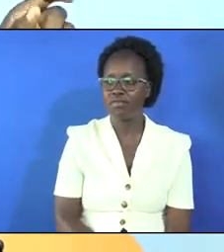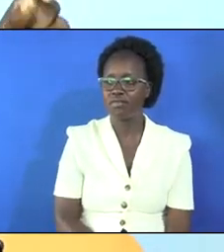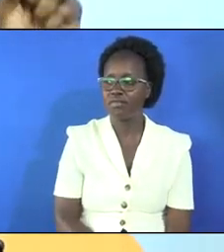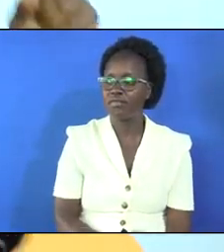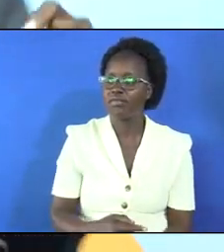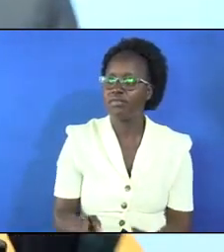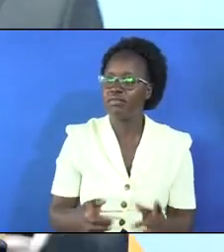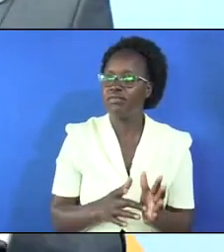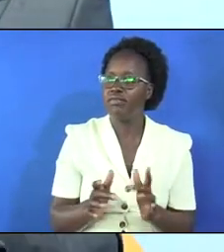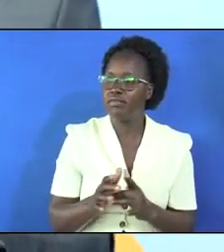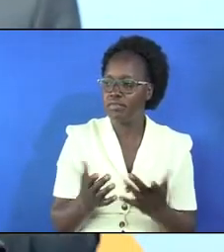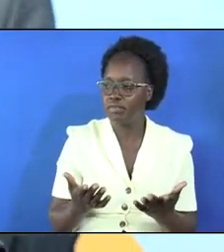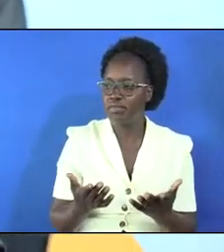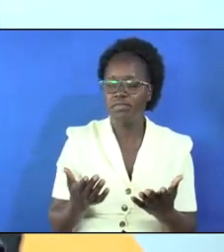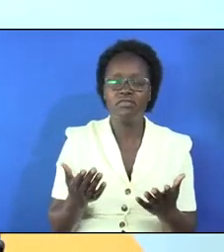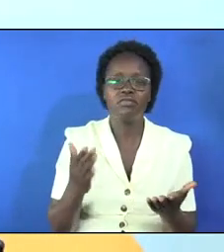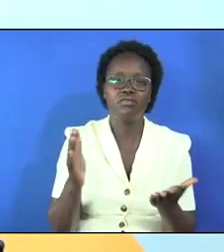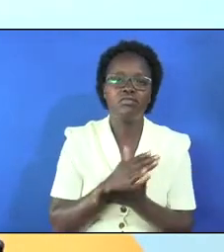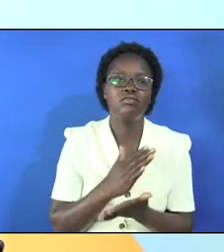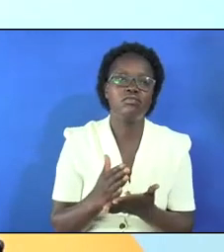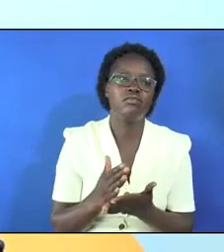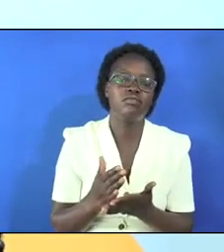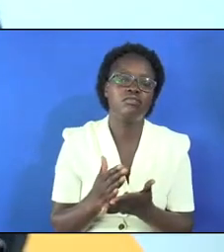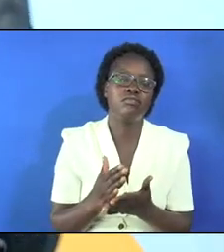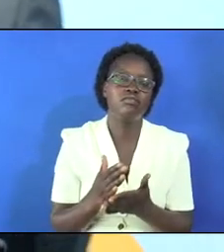but the bible is confirming